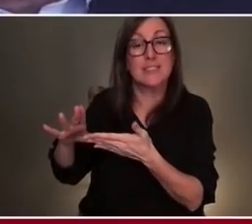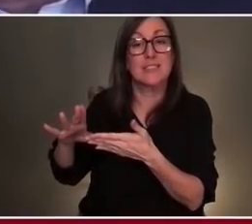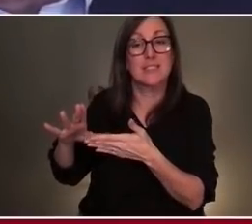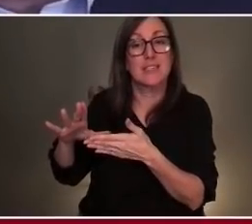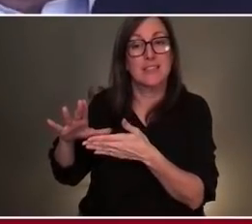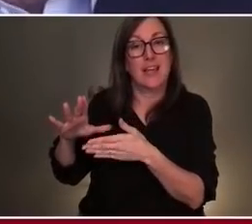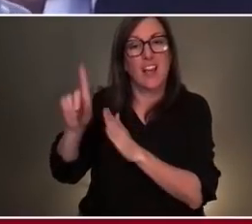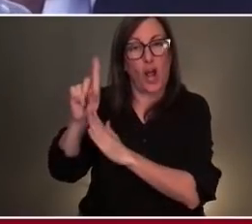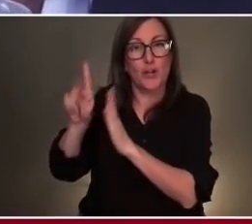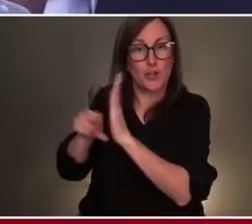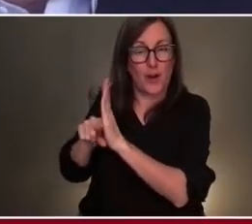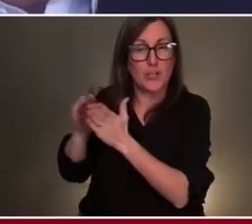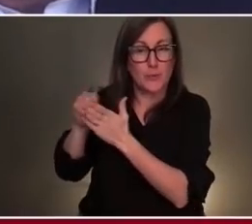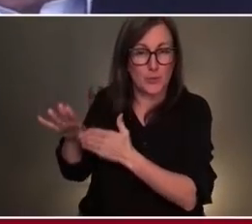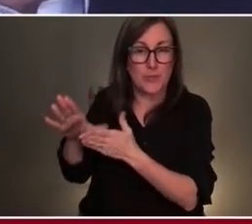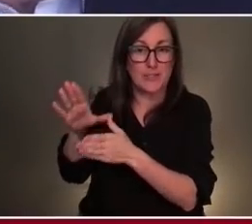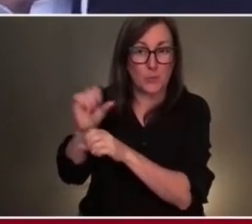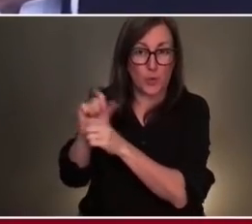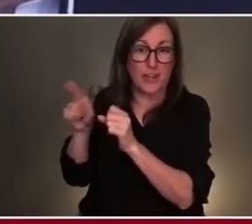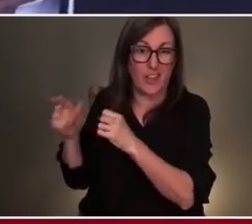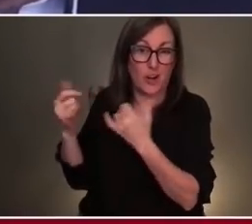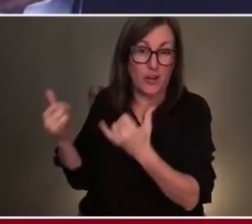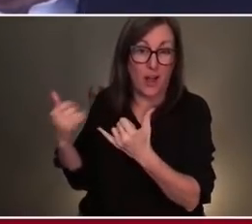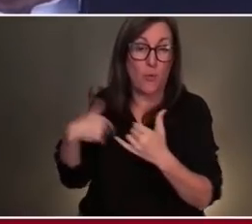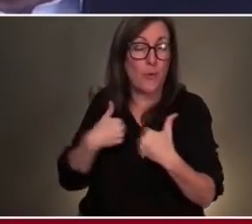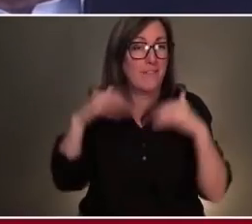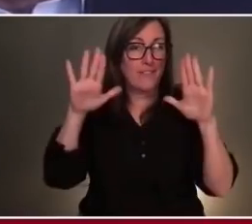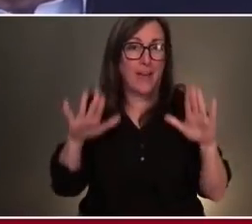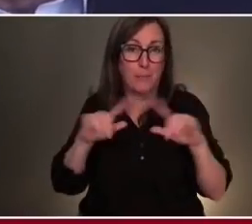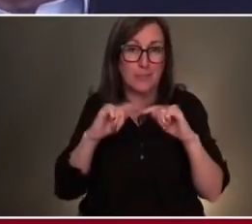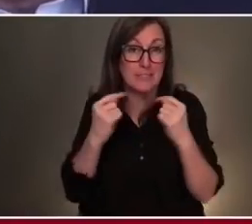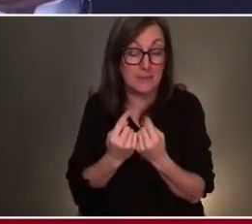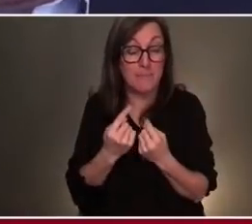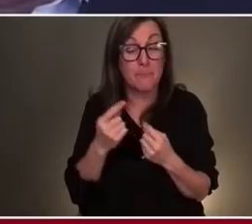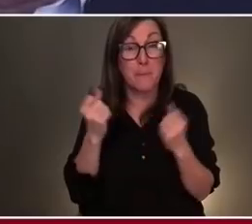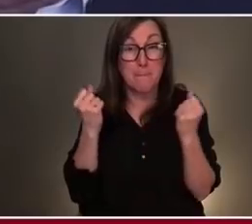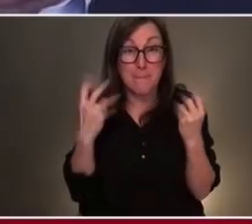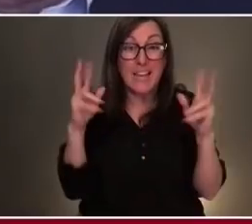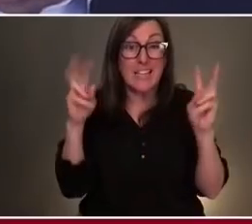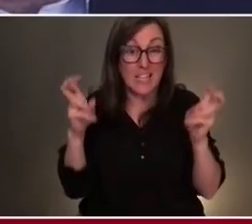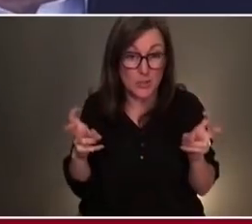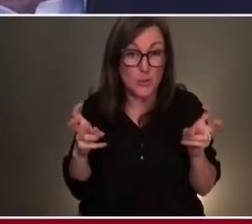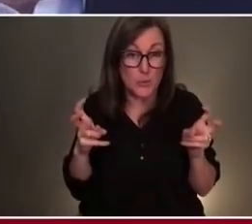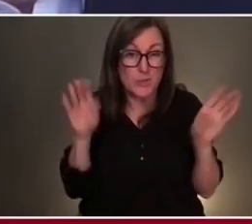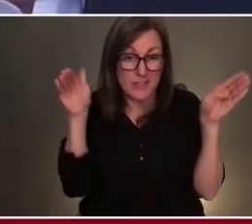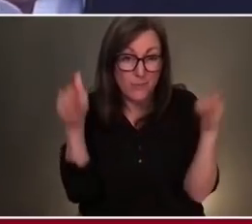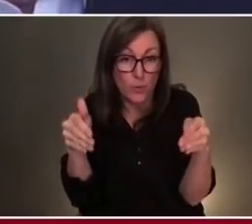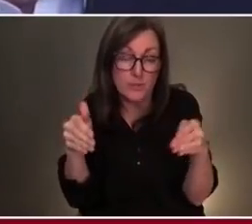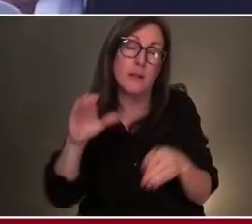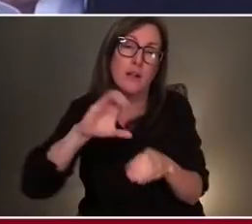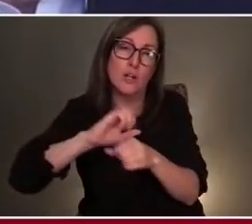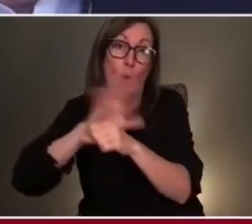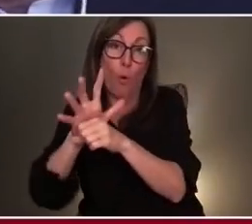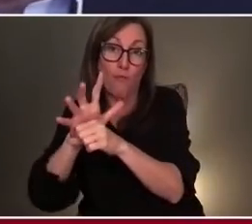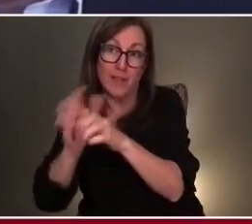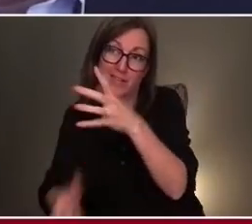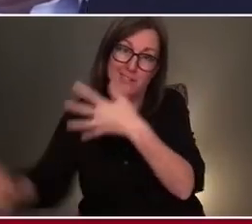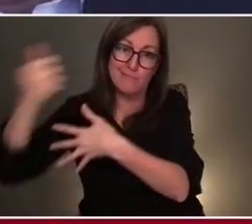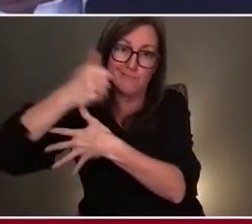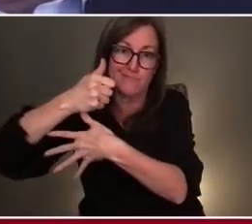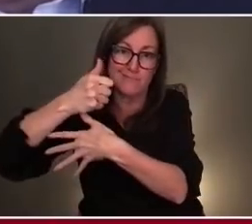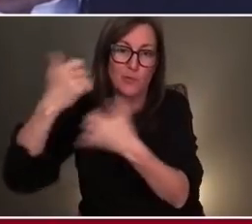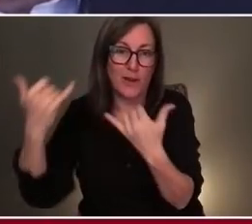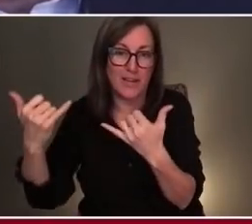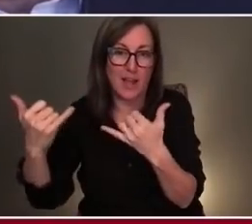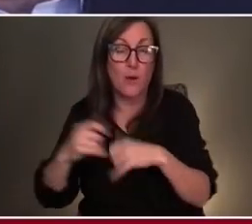incredible team and they work on a lot of different issues. Clearly COVID is front and center, but we also work